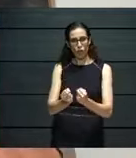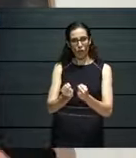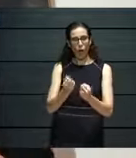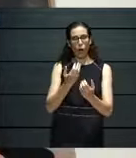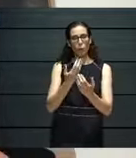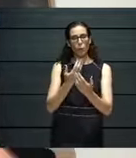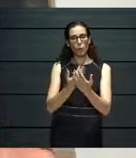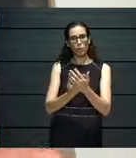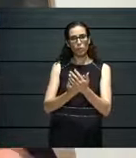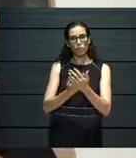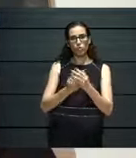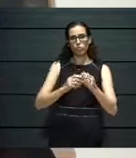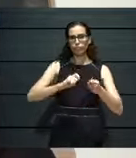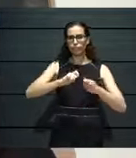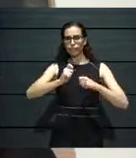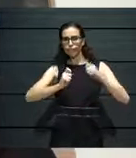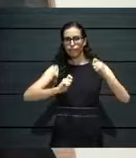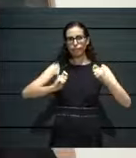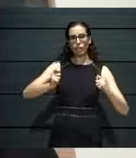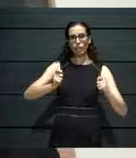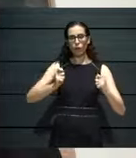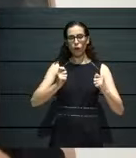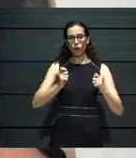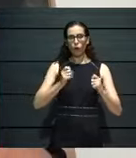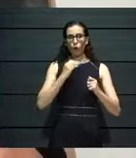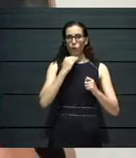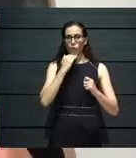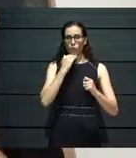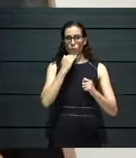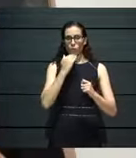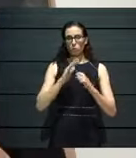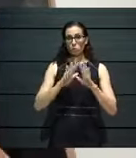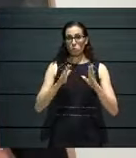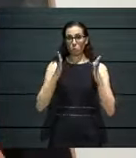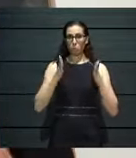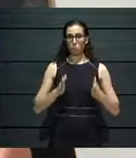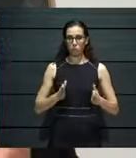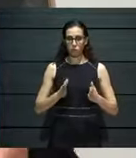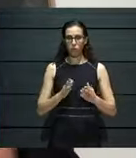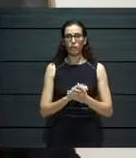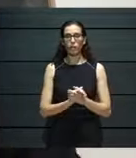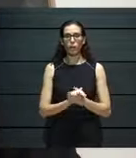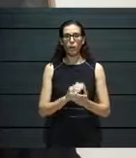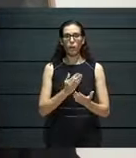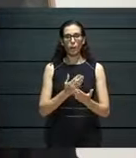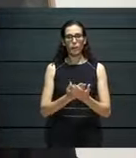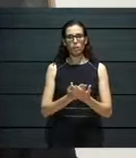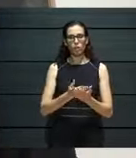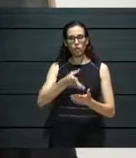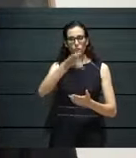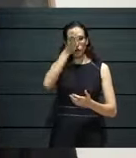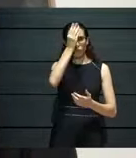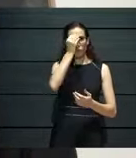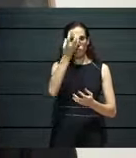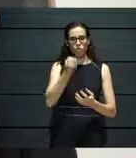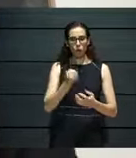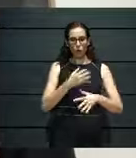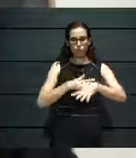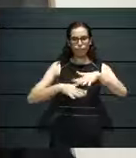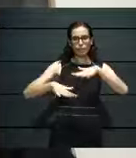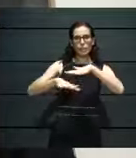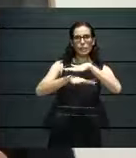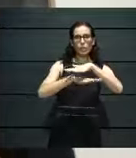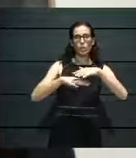quite agile, to be able to respond to what's going on at the time and